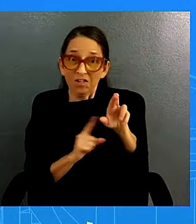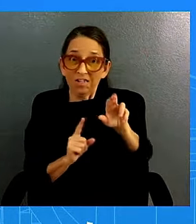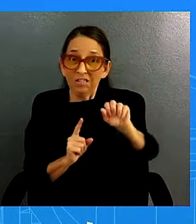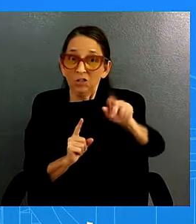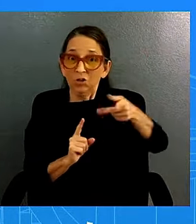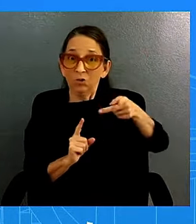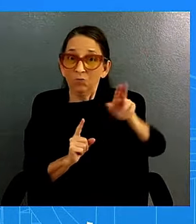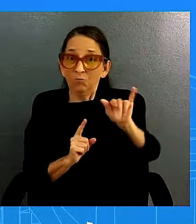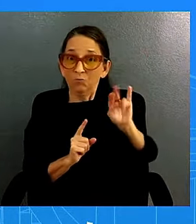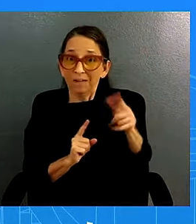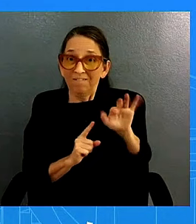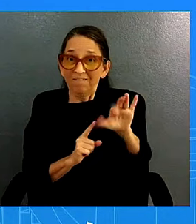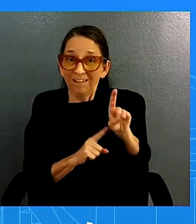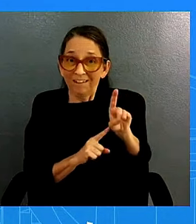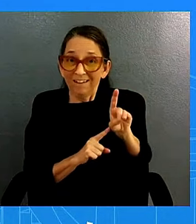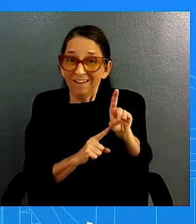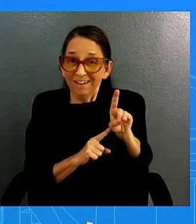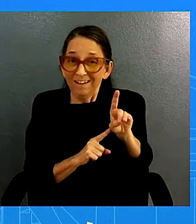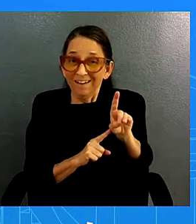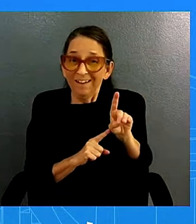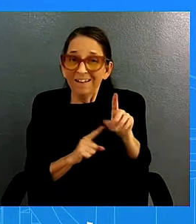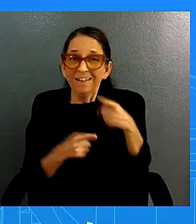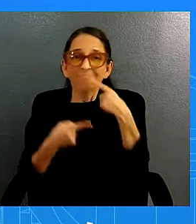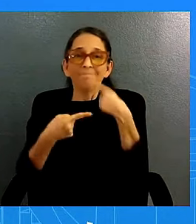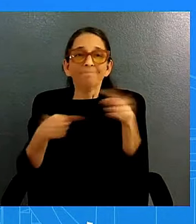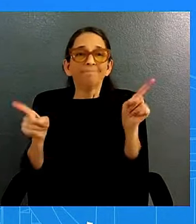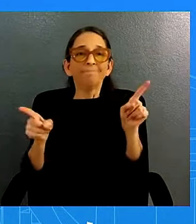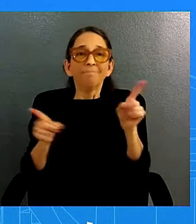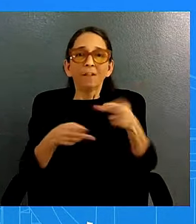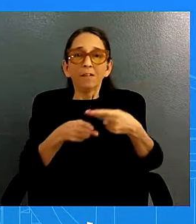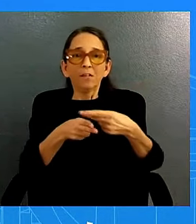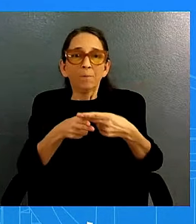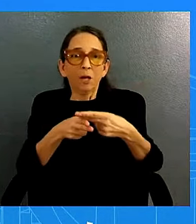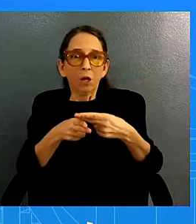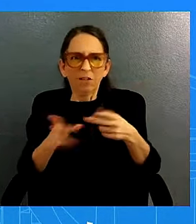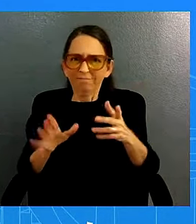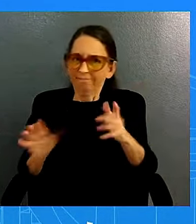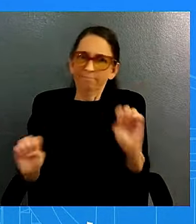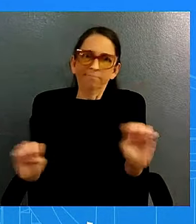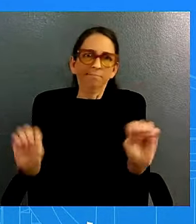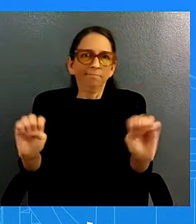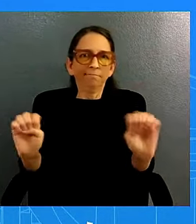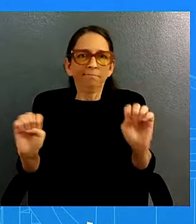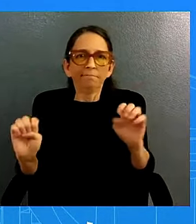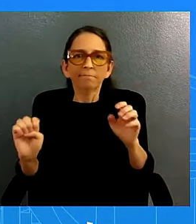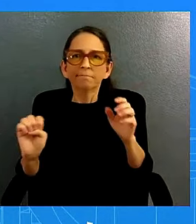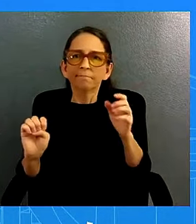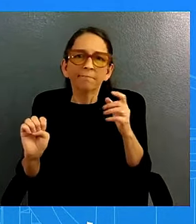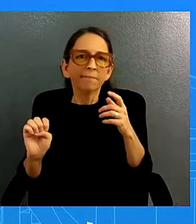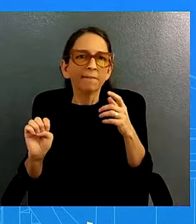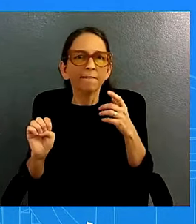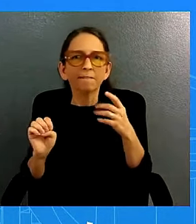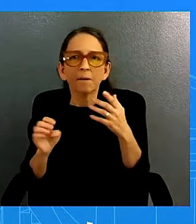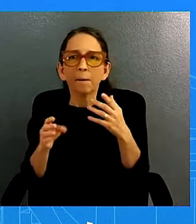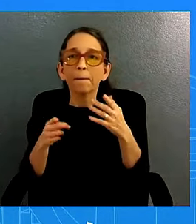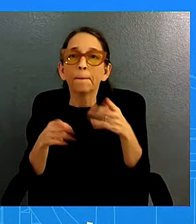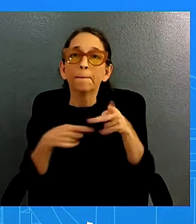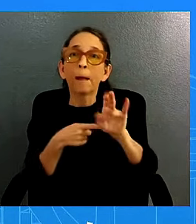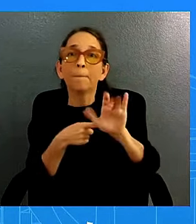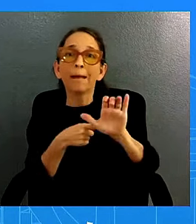that are intended for to mitigate public safety concerns um obviously in the wake of the um